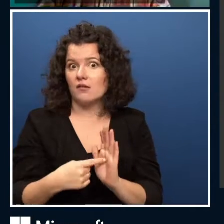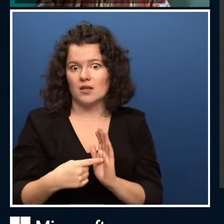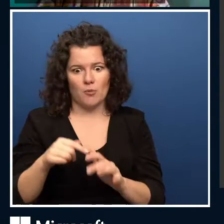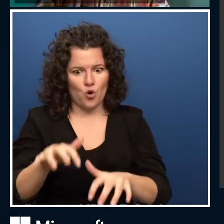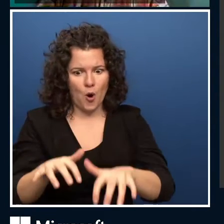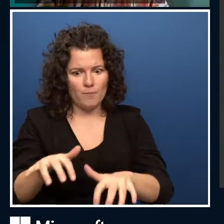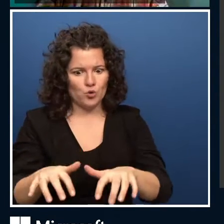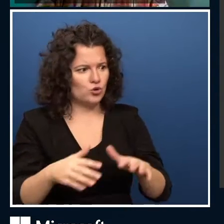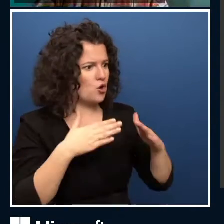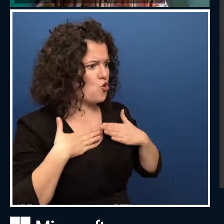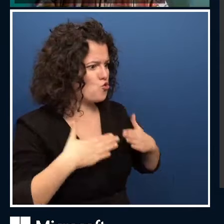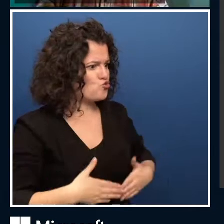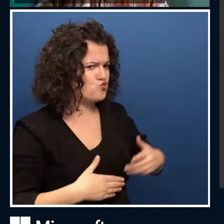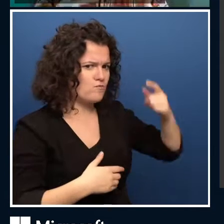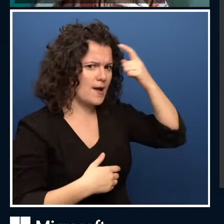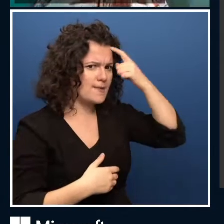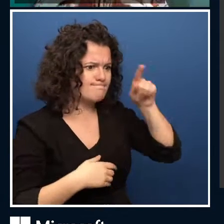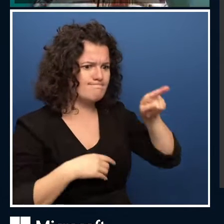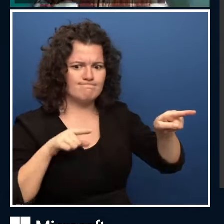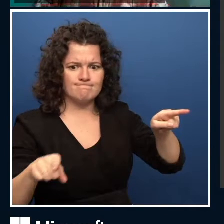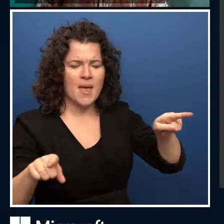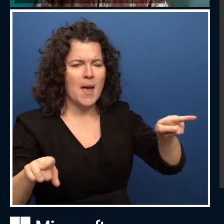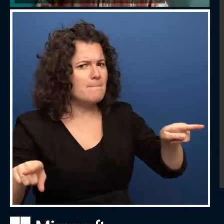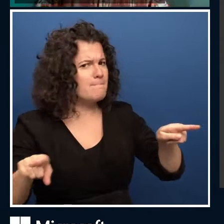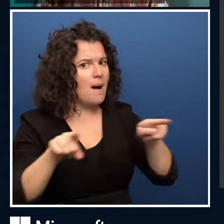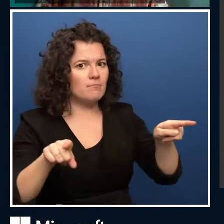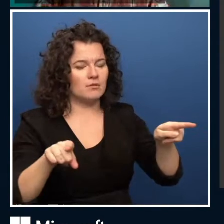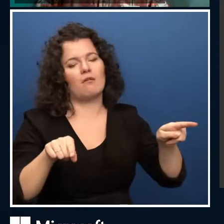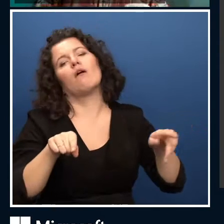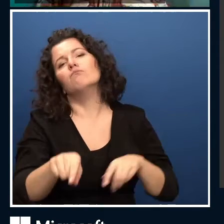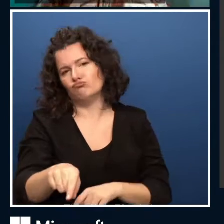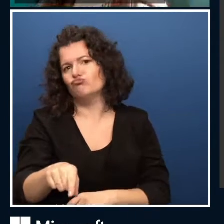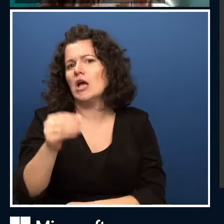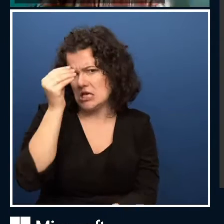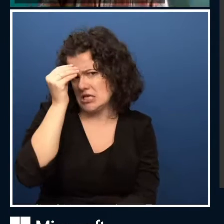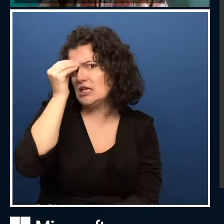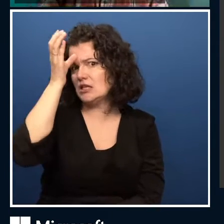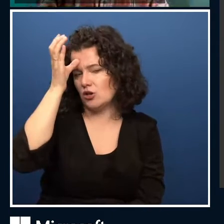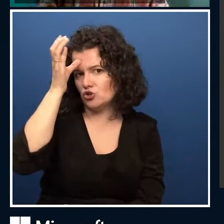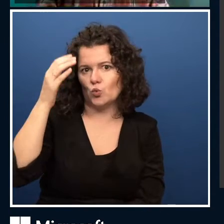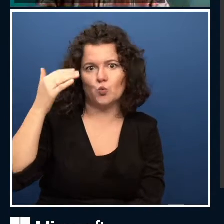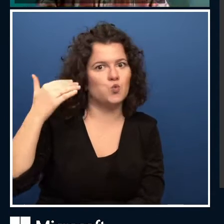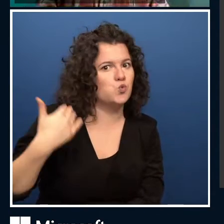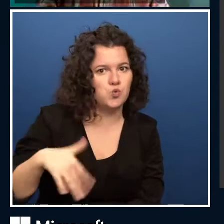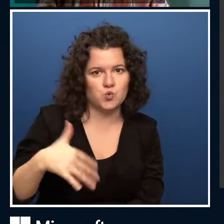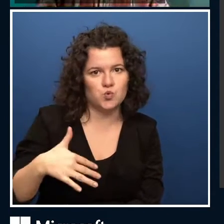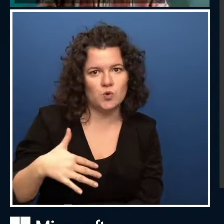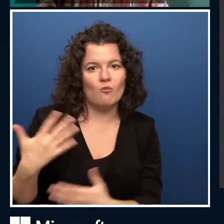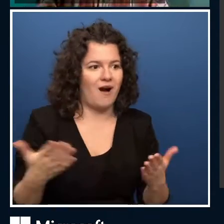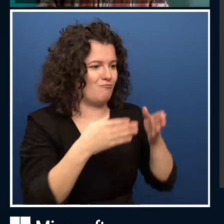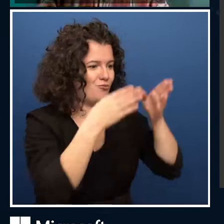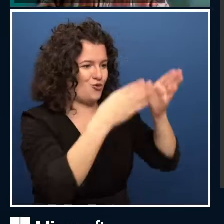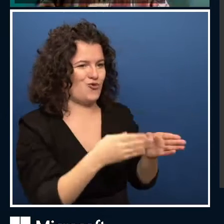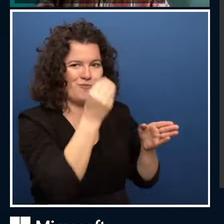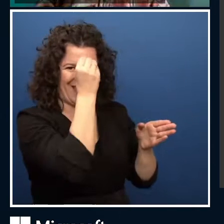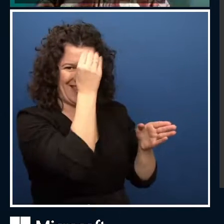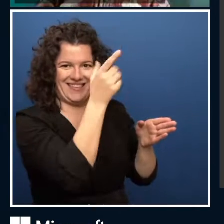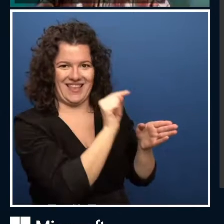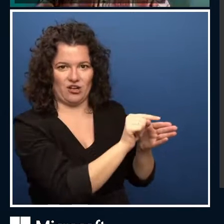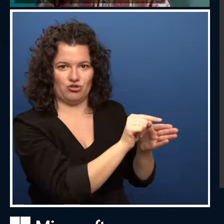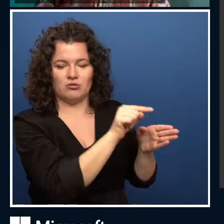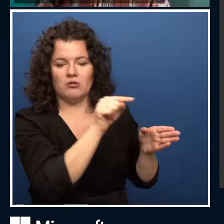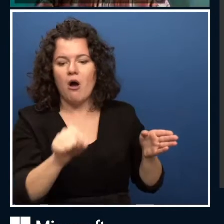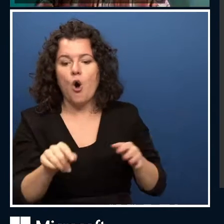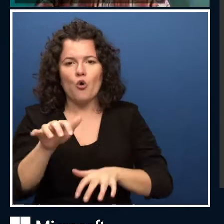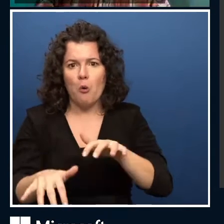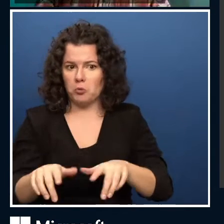that computer is intelligent because like he's indistinguishable from a human being. And we know that human being is intelligent. This is something which is called Turing